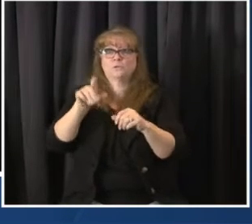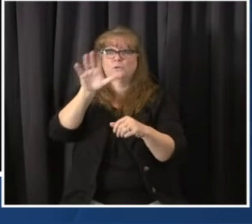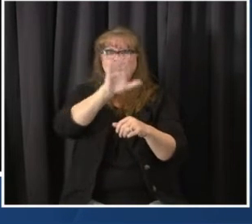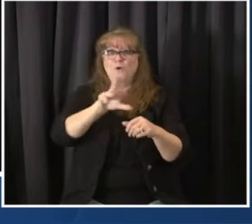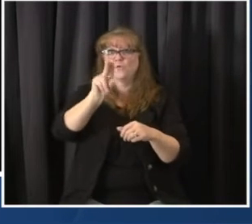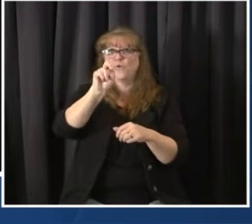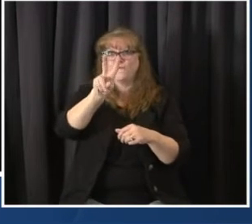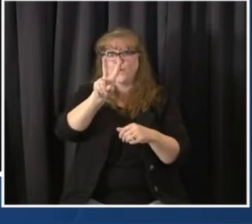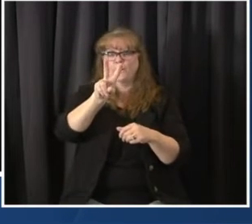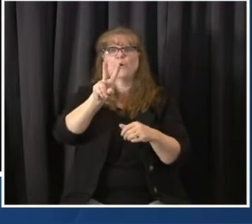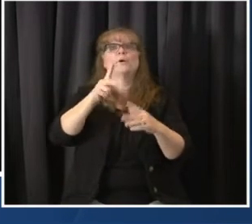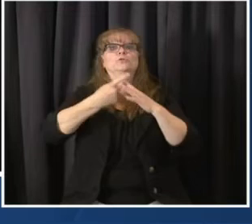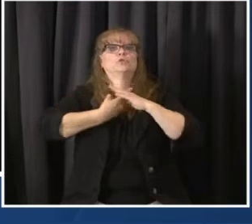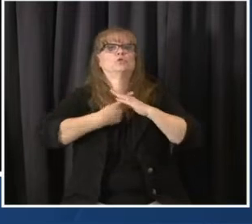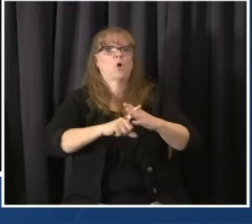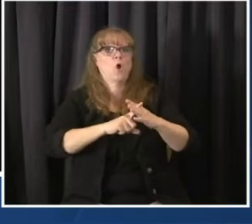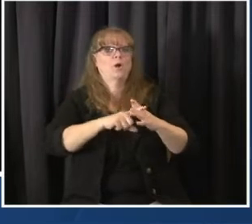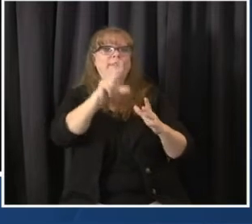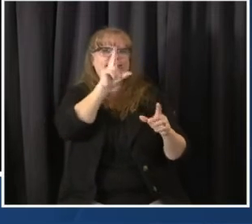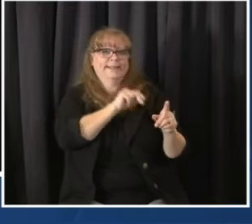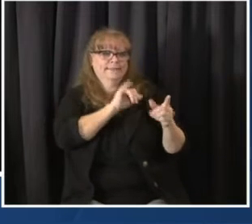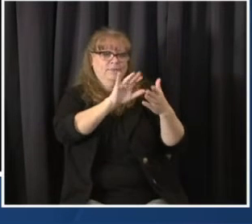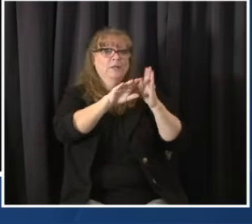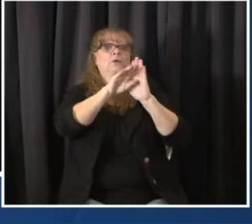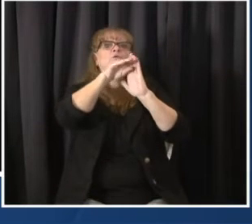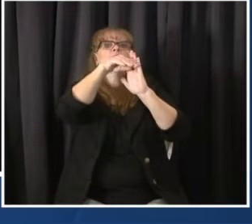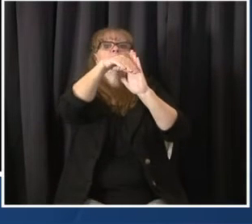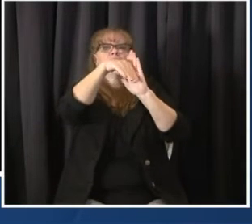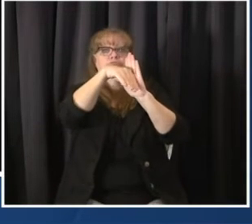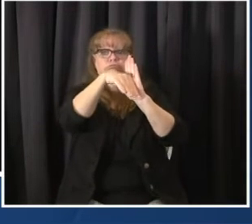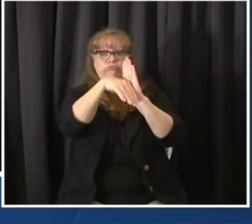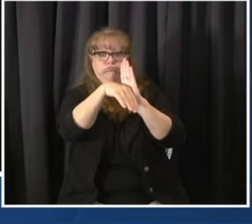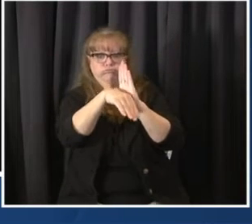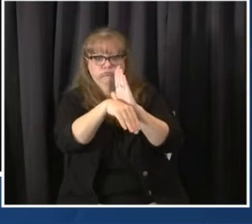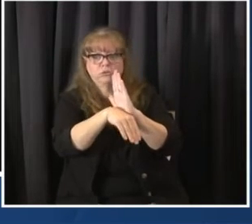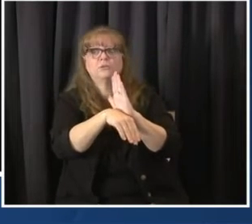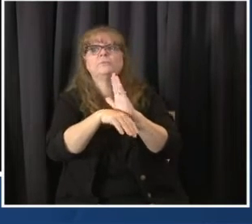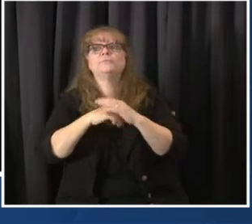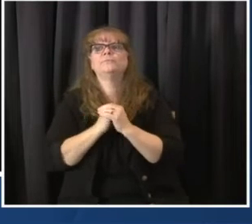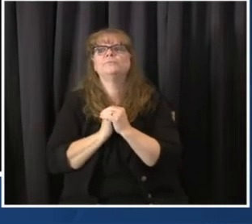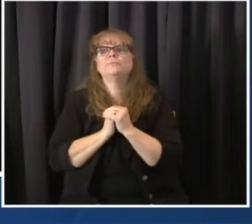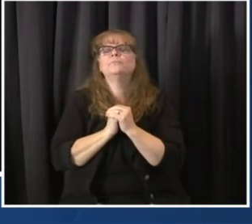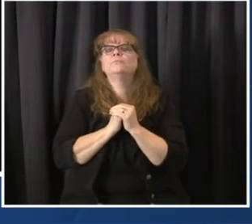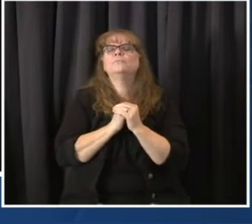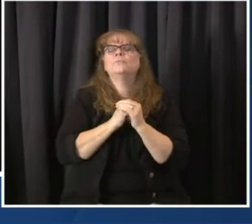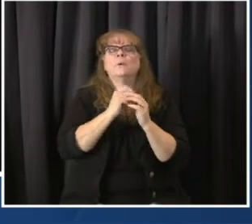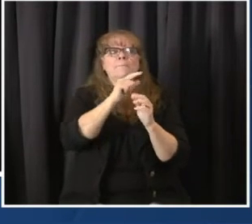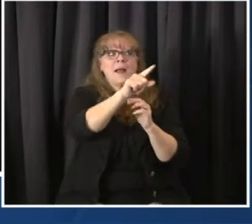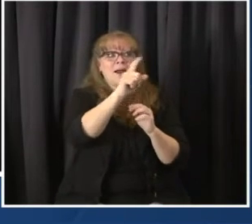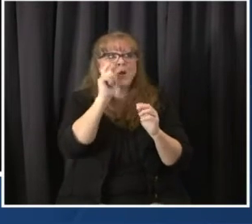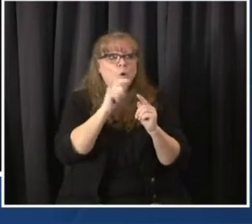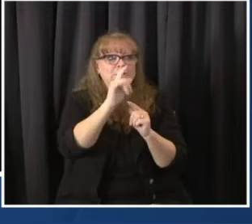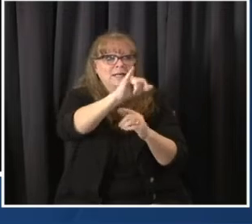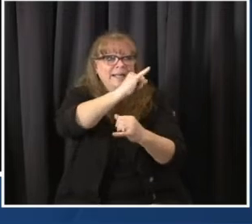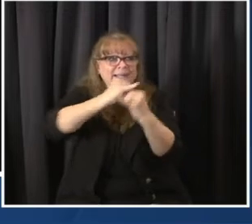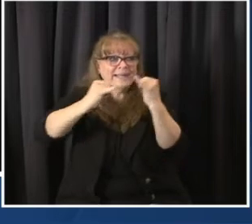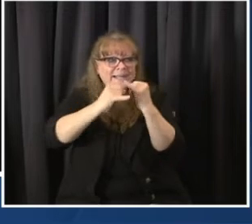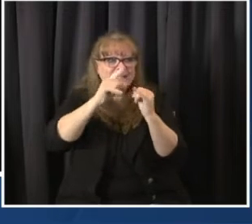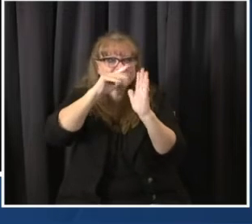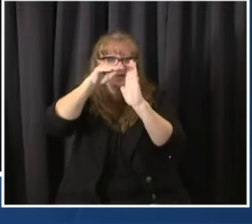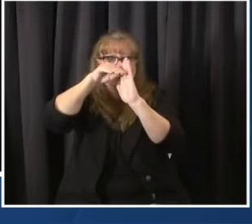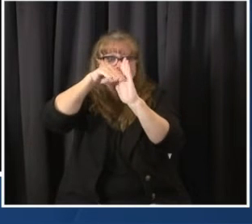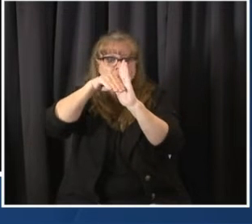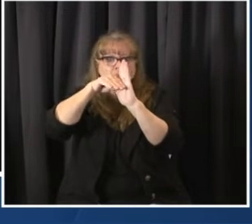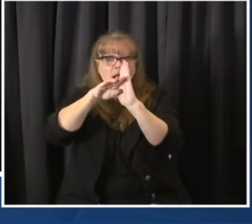though, the last couple of days, you can see a little bit of a slowing in that decrease in hospitalizations. But at this point, we're not seeing an impact